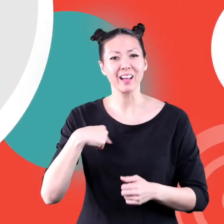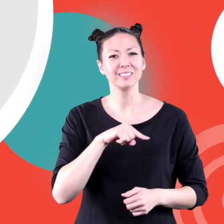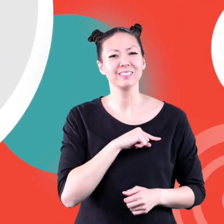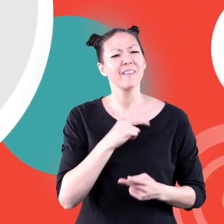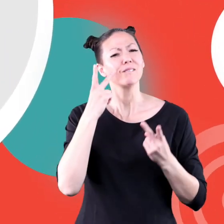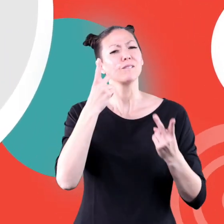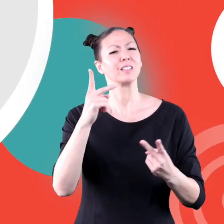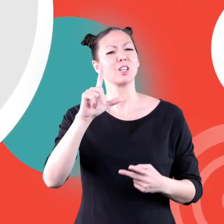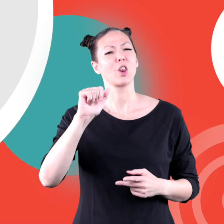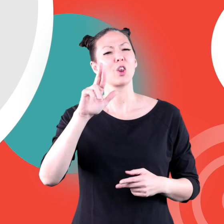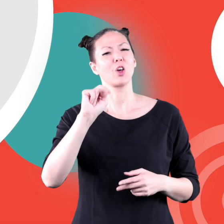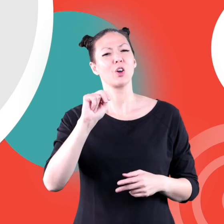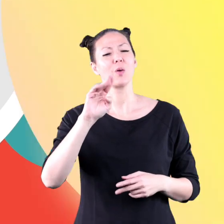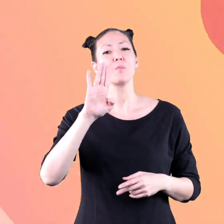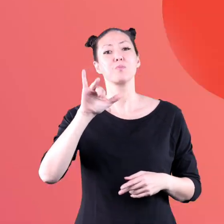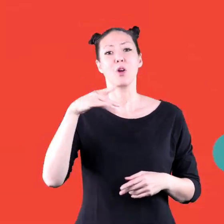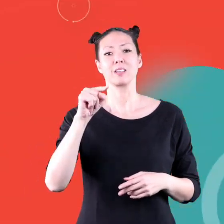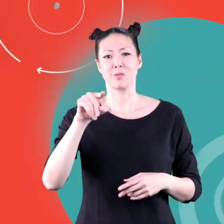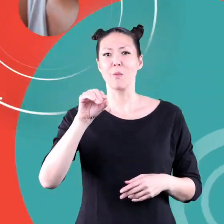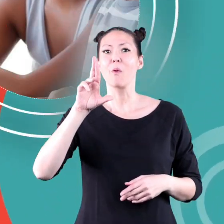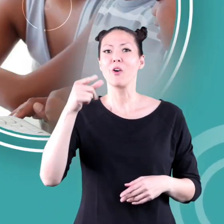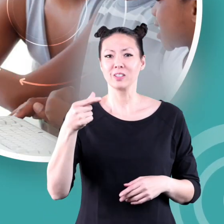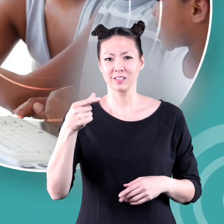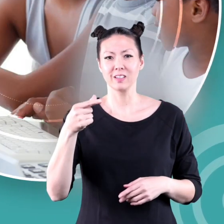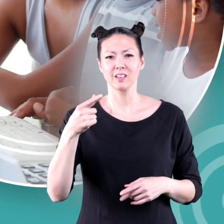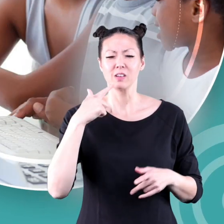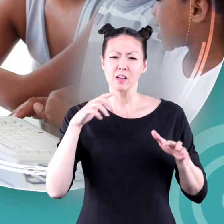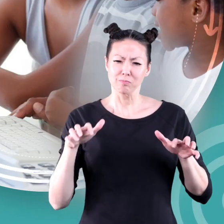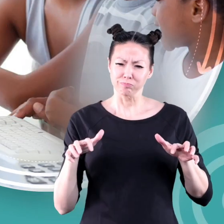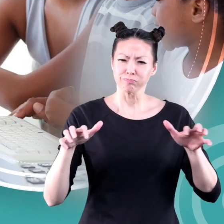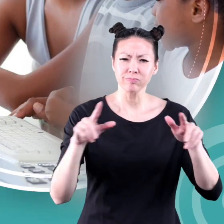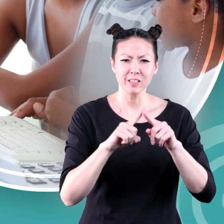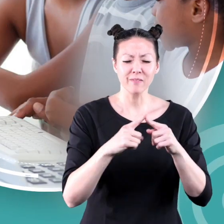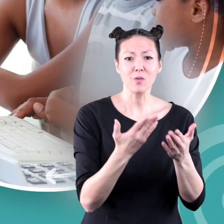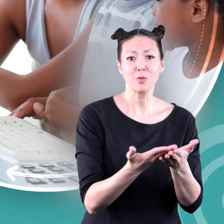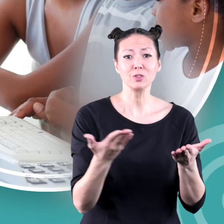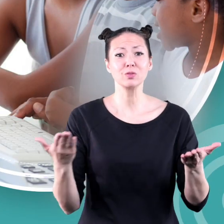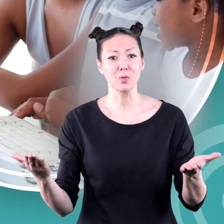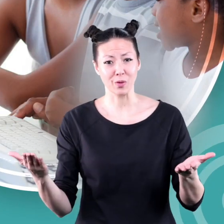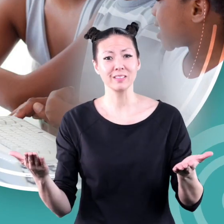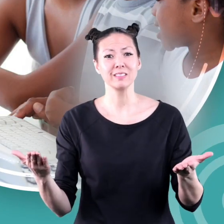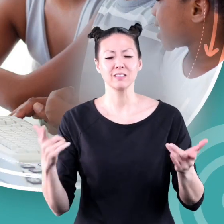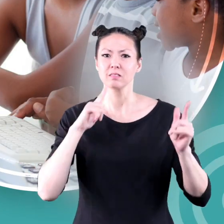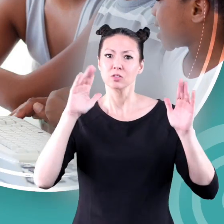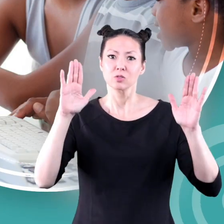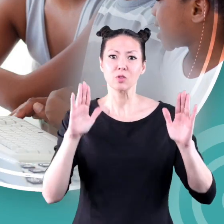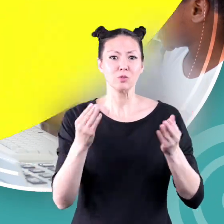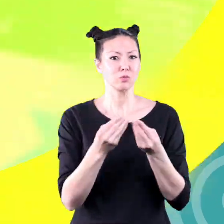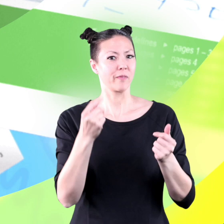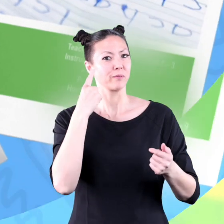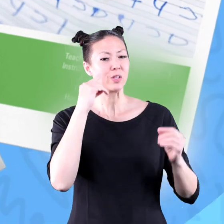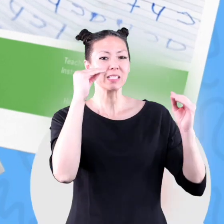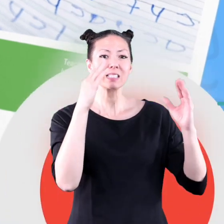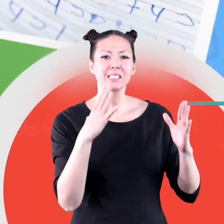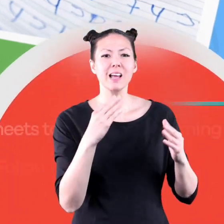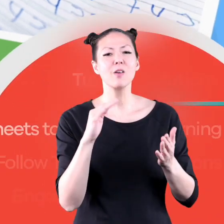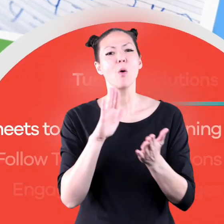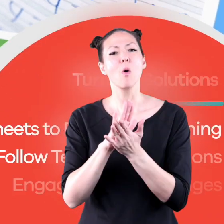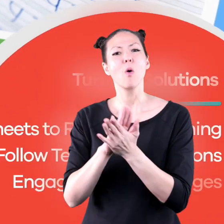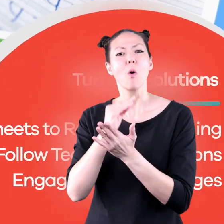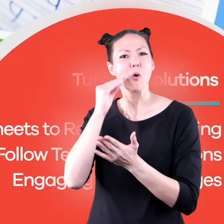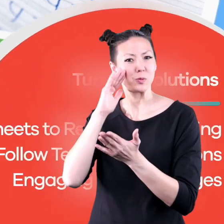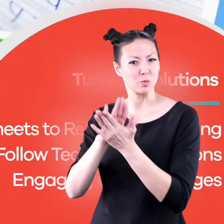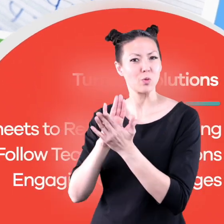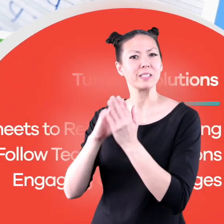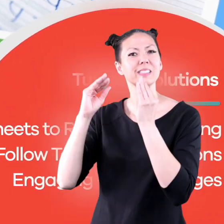learning with us! Visit us at learnbright.org for thousands of free resources and turnkey